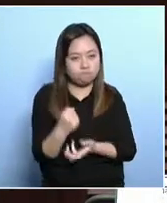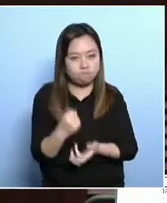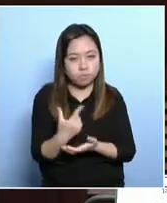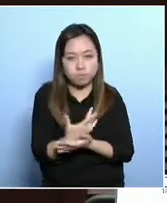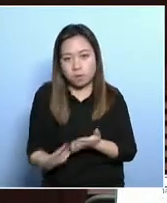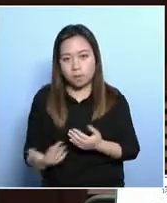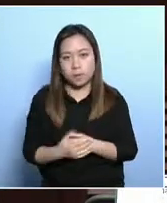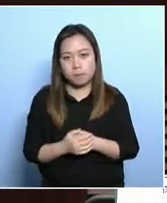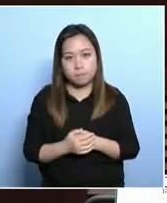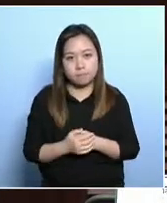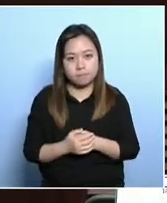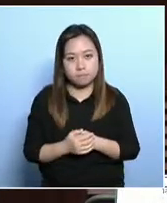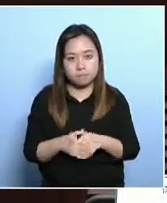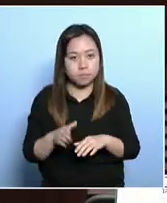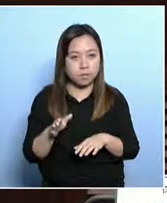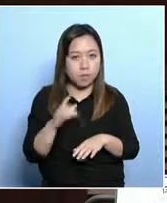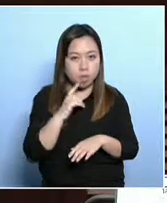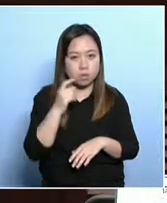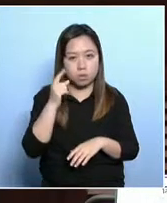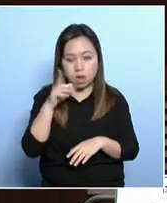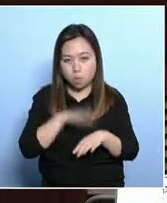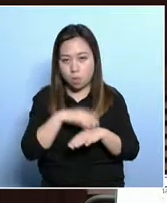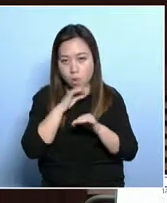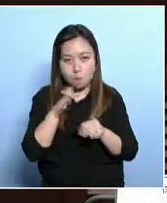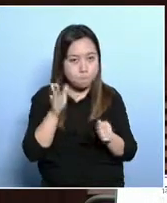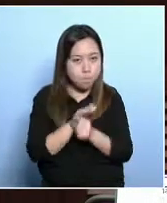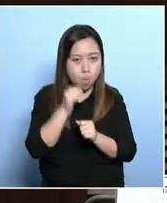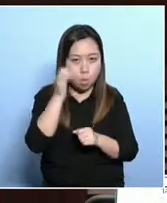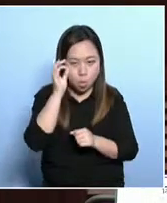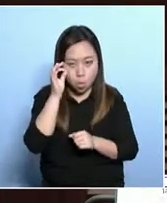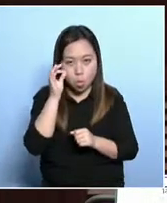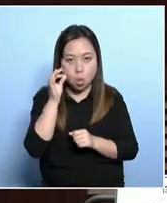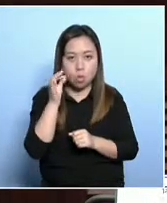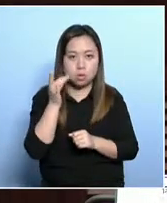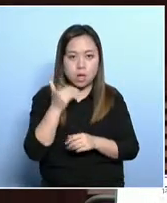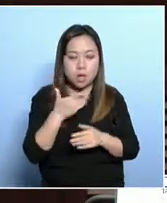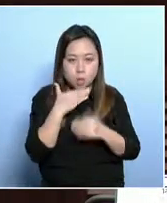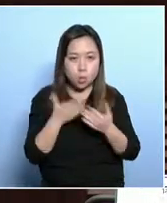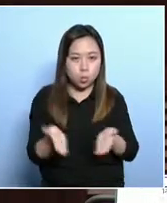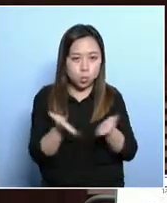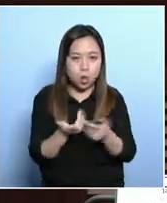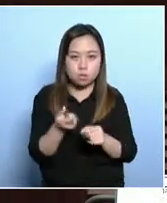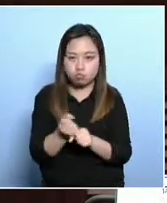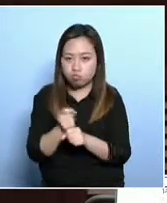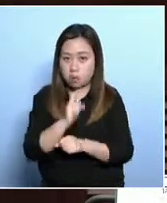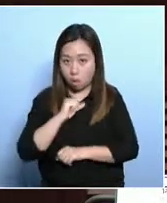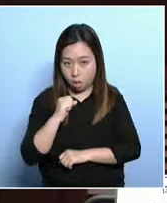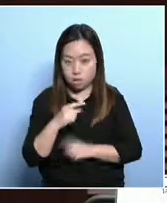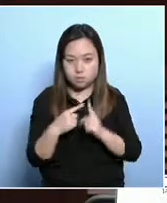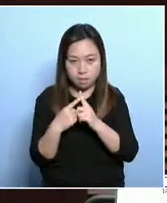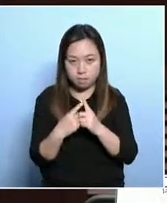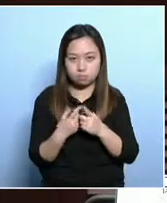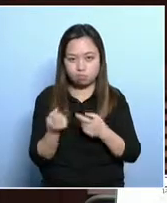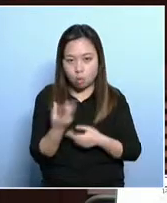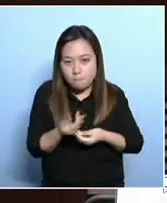we have enhanced the old age allowance, the old age living allowance. Now, we